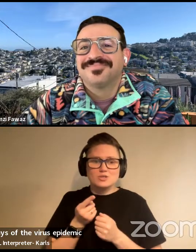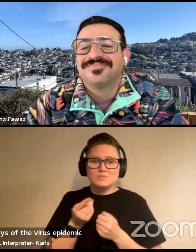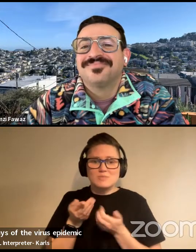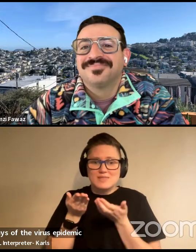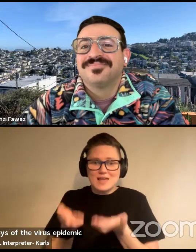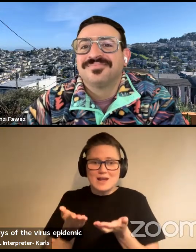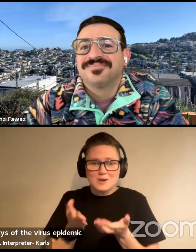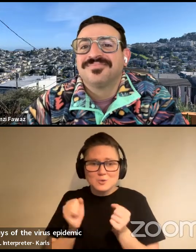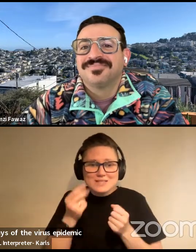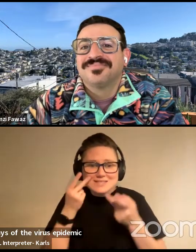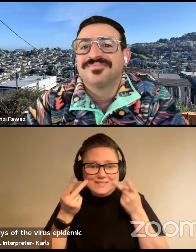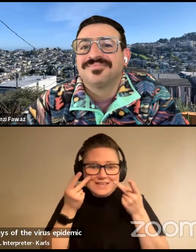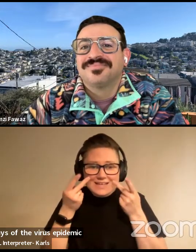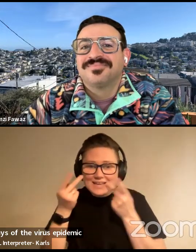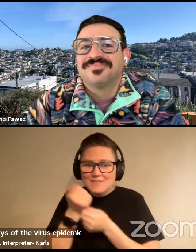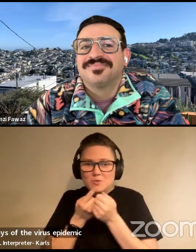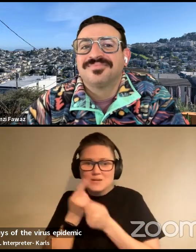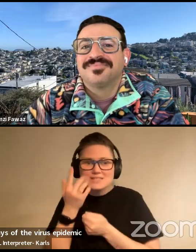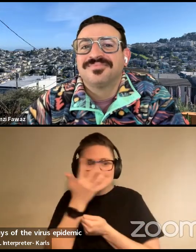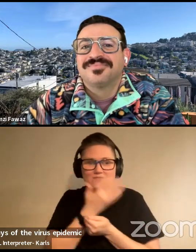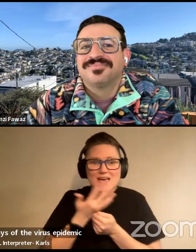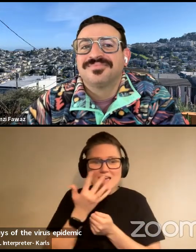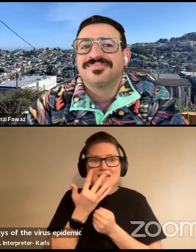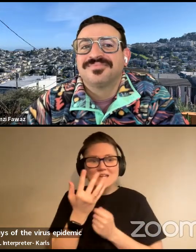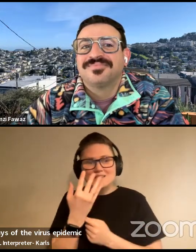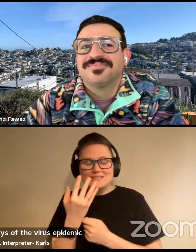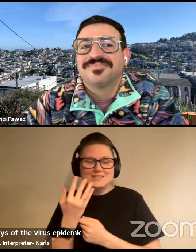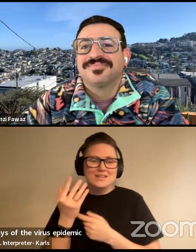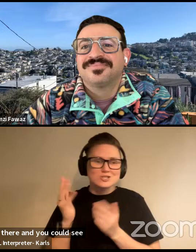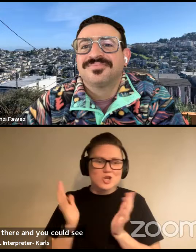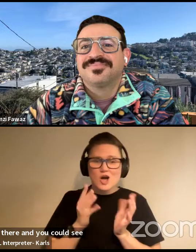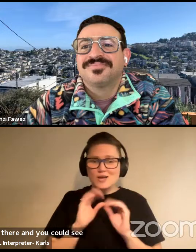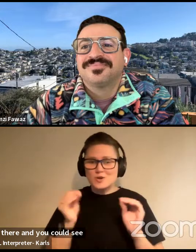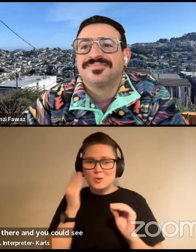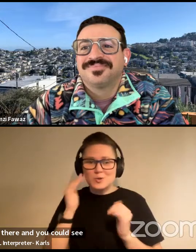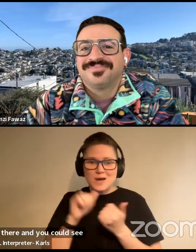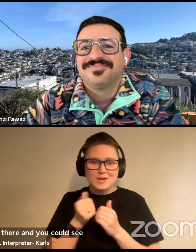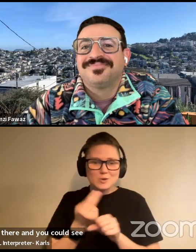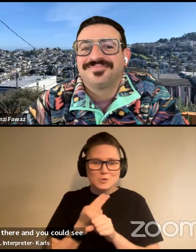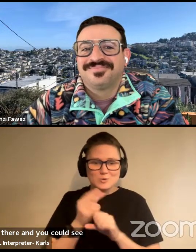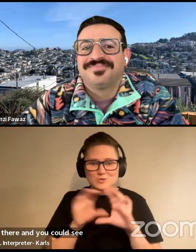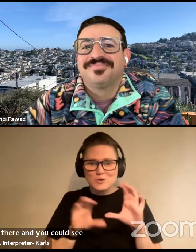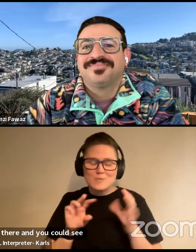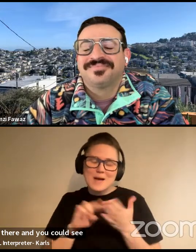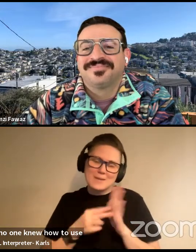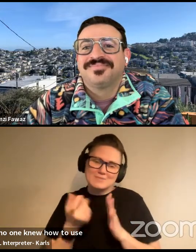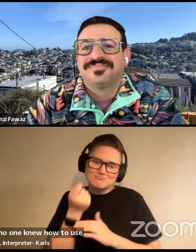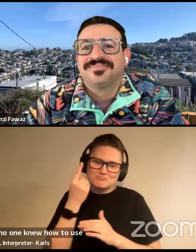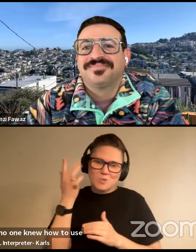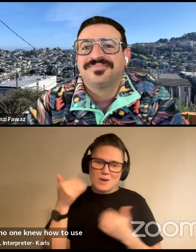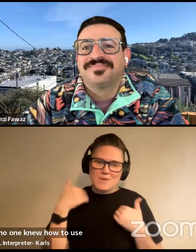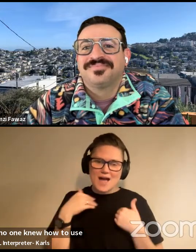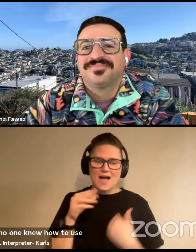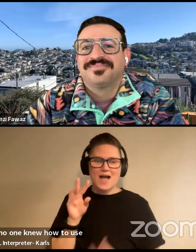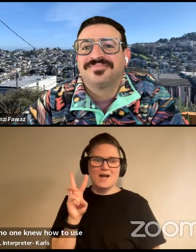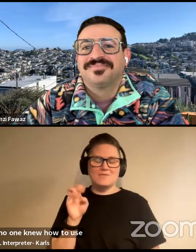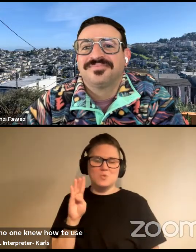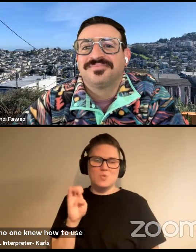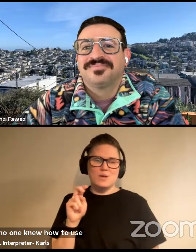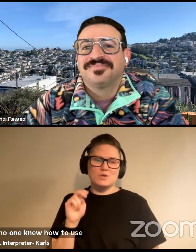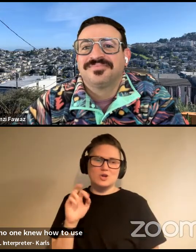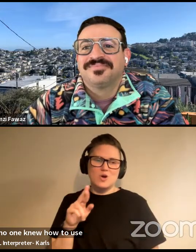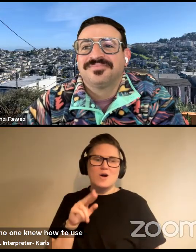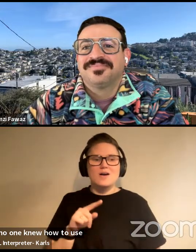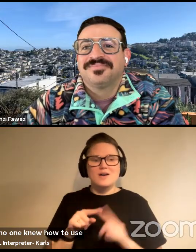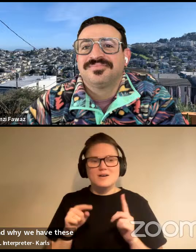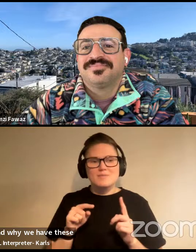and you could see everybody's face and talk and no one knew, knew how to use Zoom. And, um, I mean, I understand why we have these webinars, but, um, I, it's nice to see